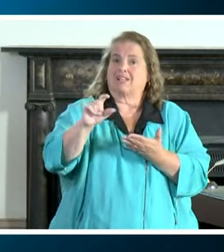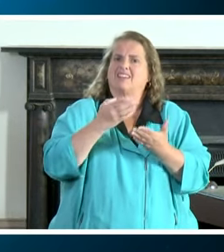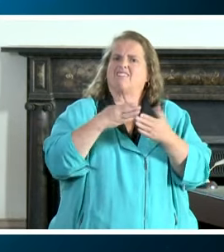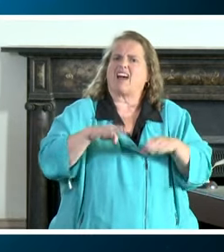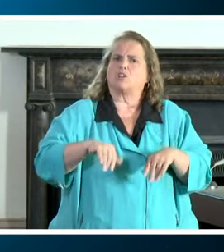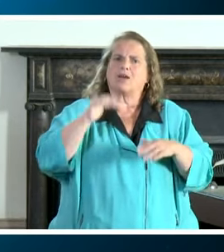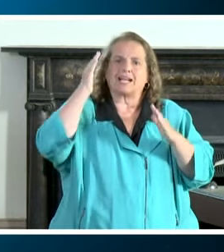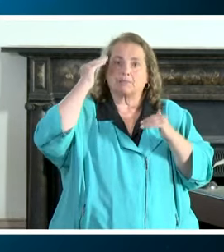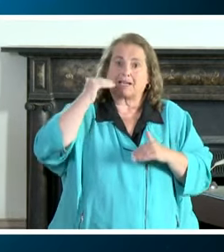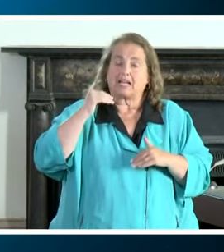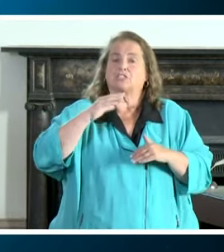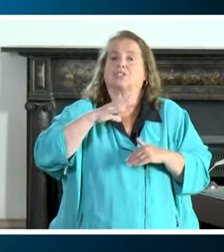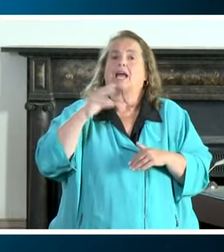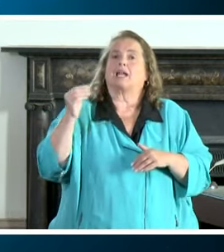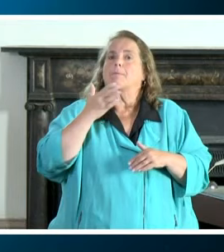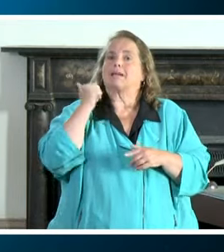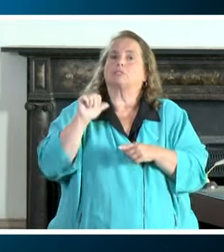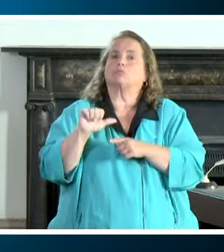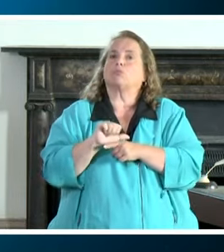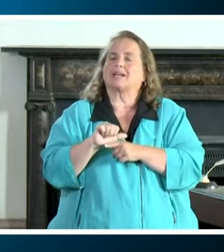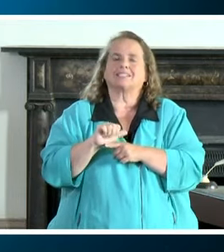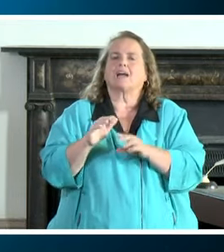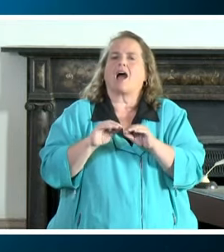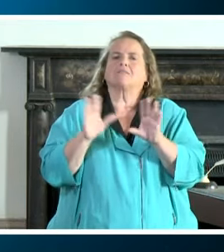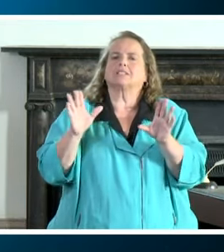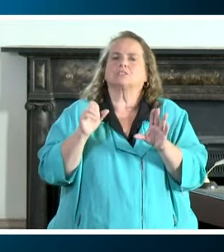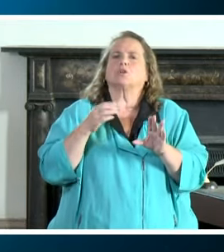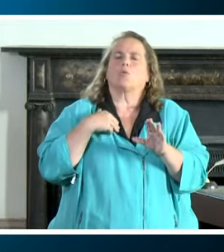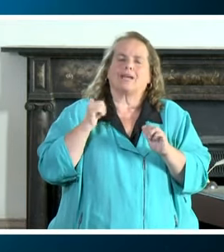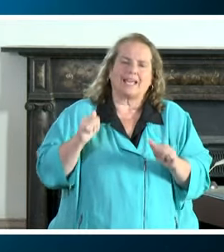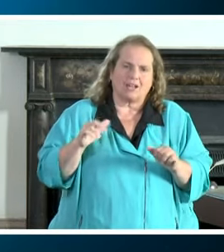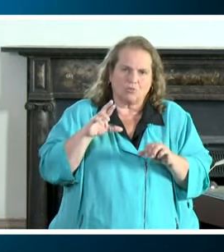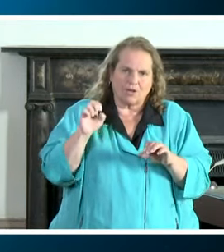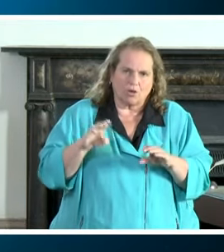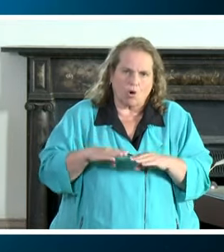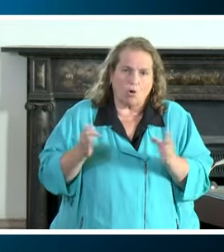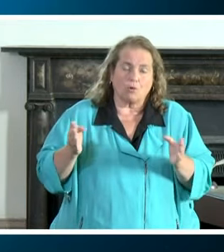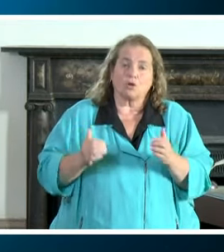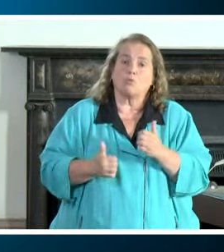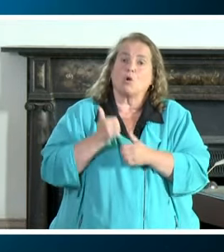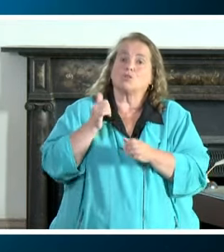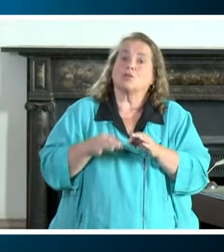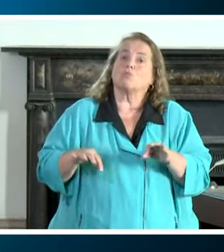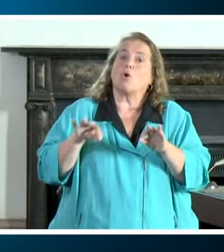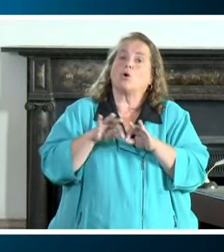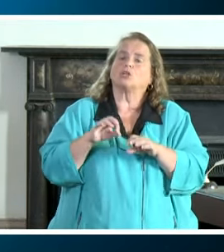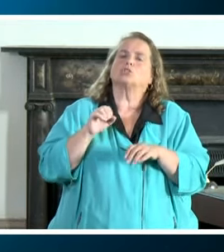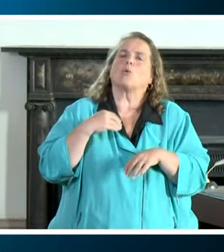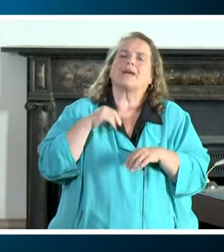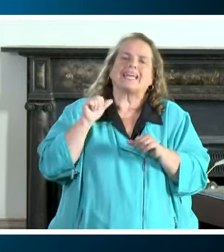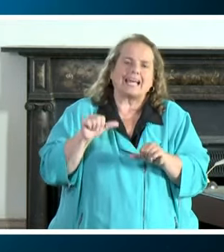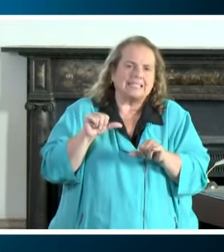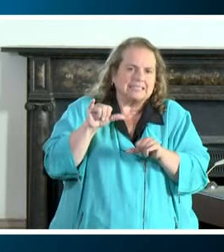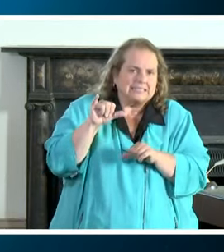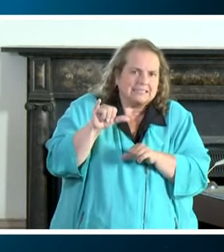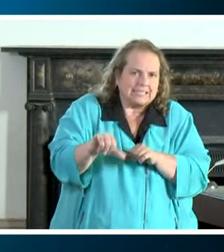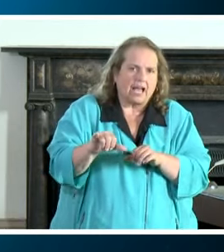and best practices it's obviously so we can reopen most importantly it's so we can stay open